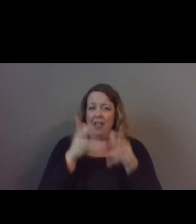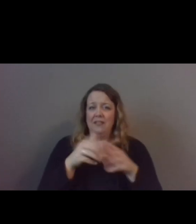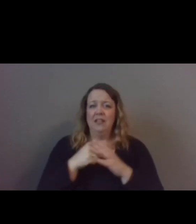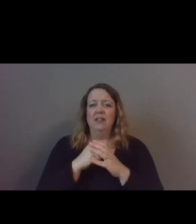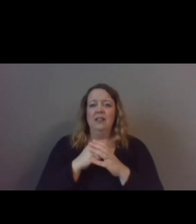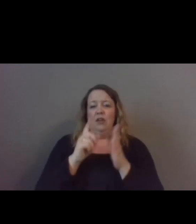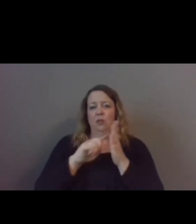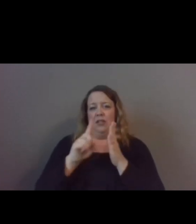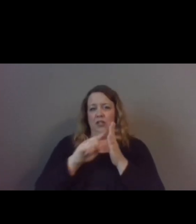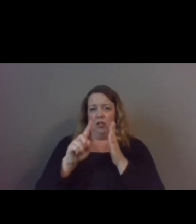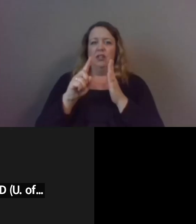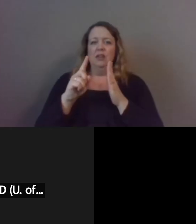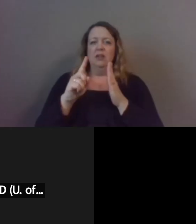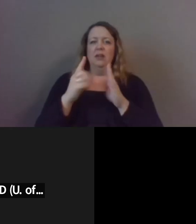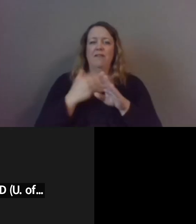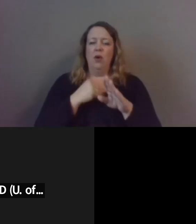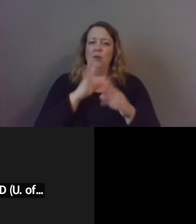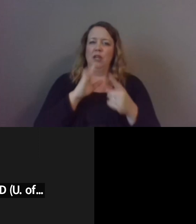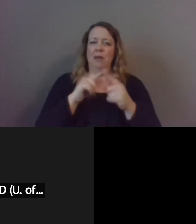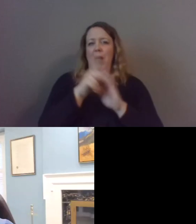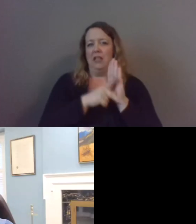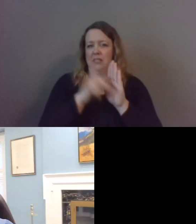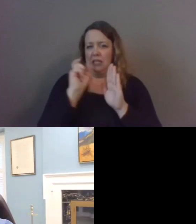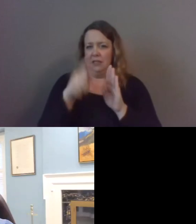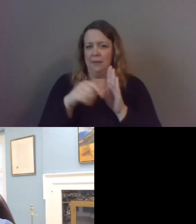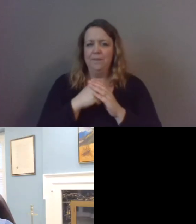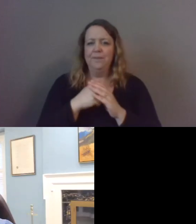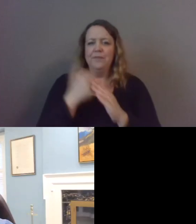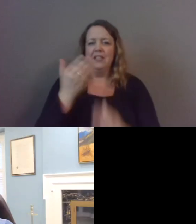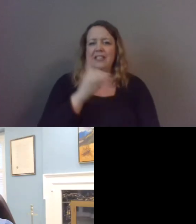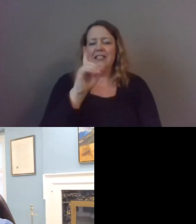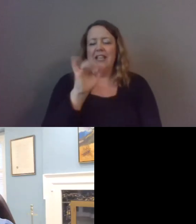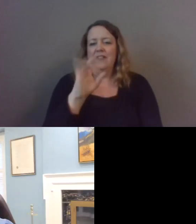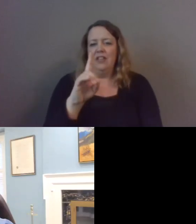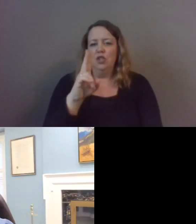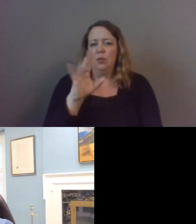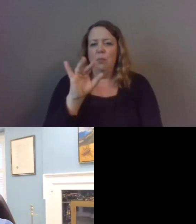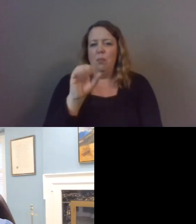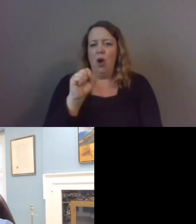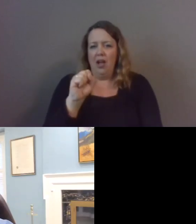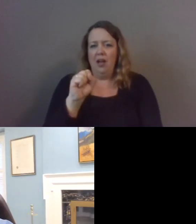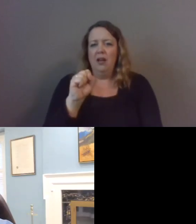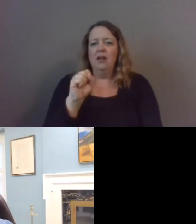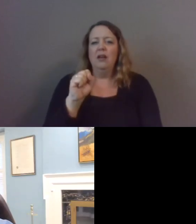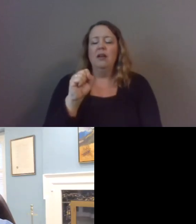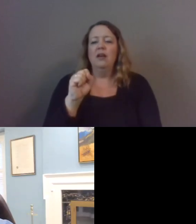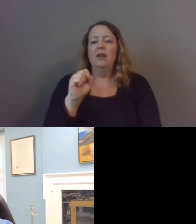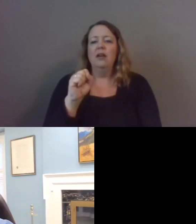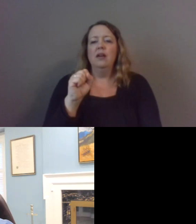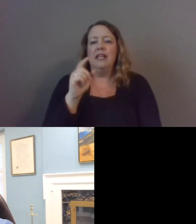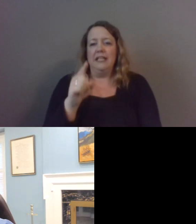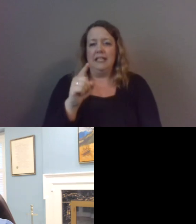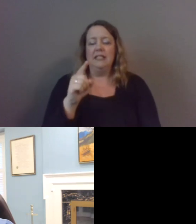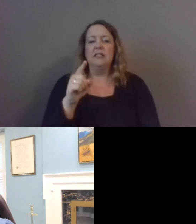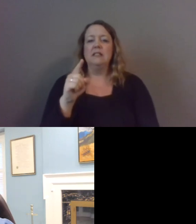i'm going to go over some policy asks so um i am going to invite dr david dubois to turn on his camera um he is the